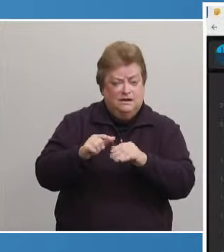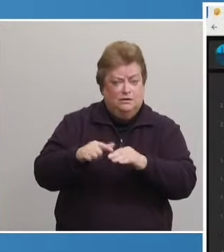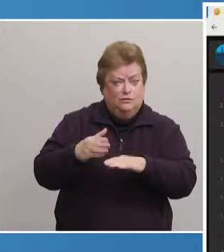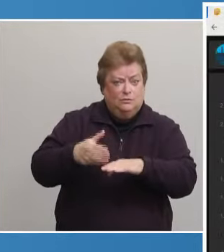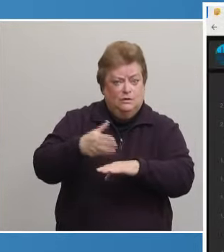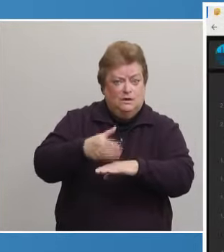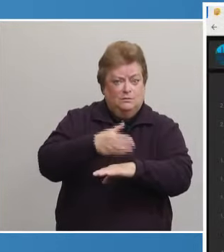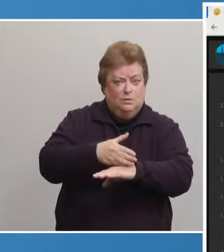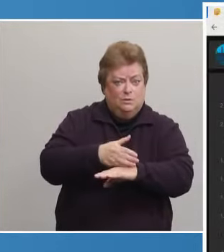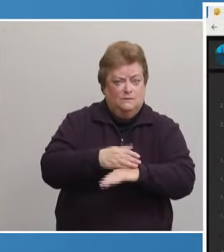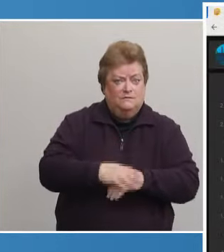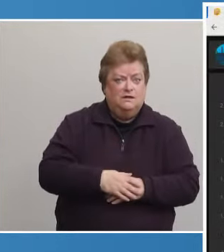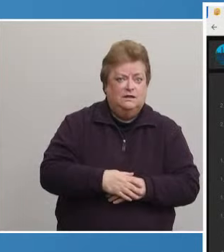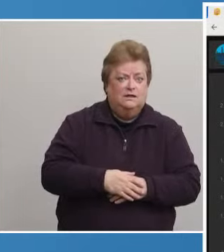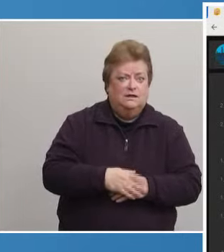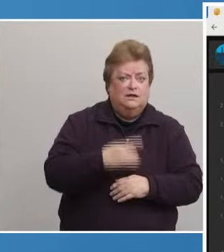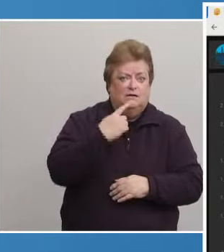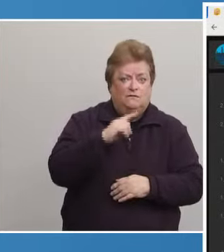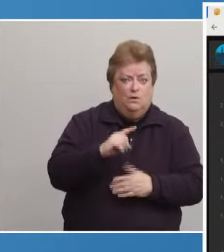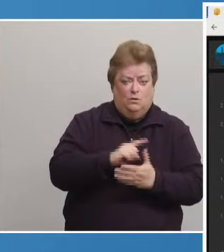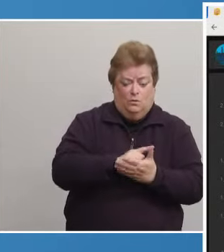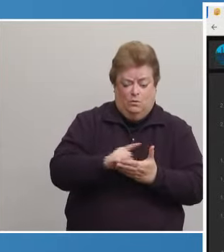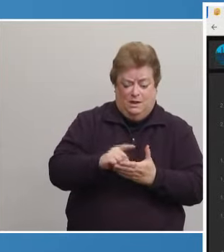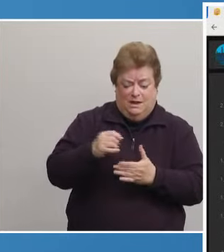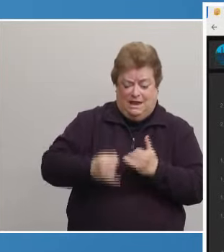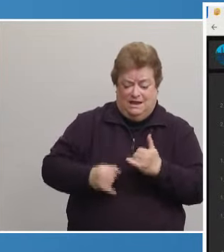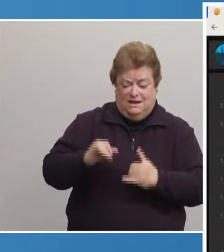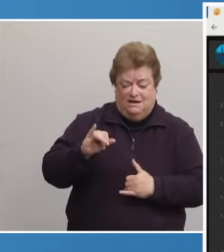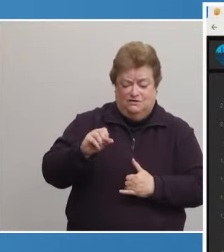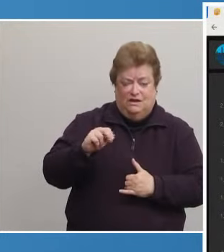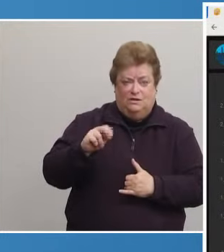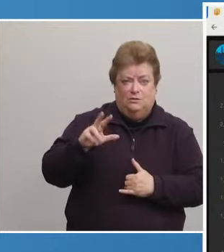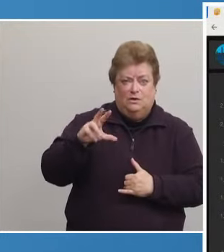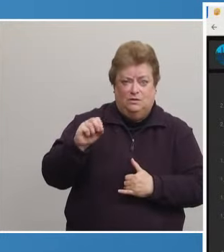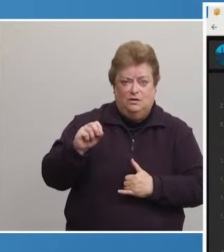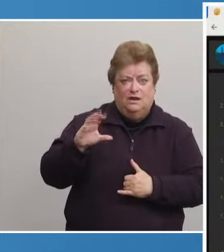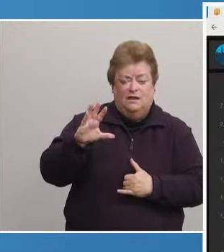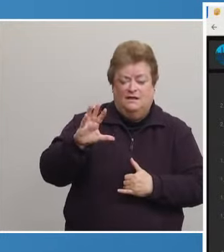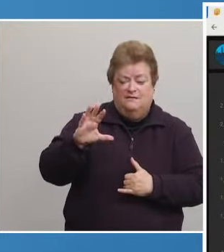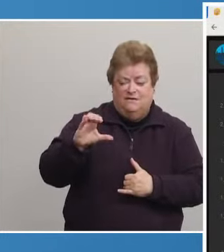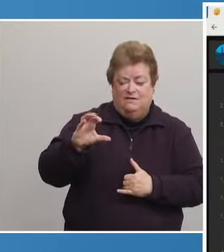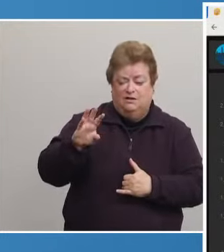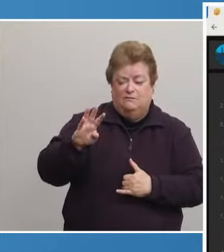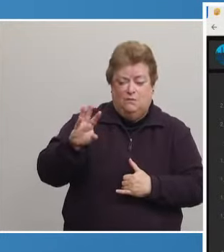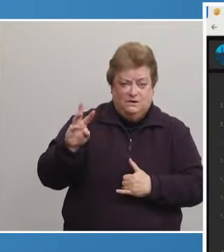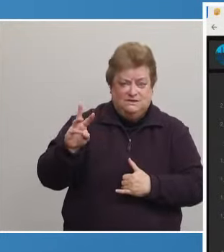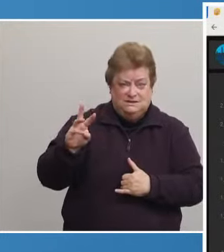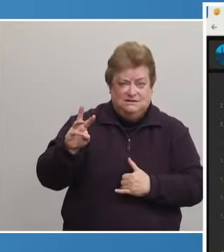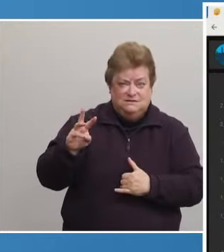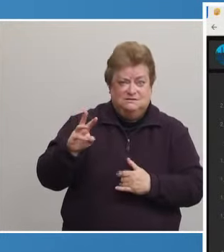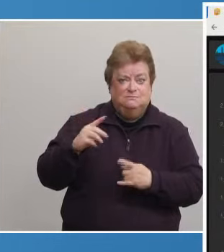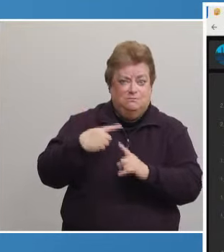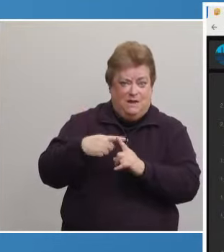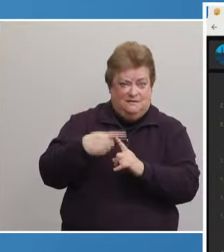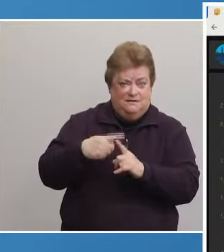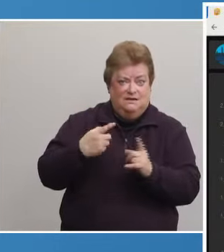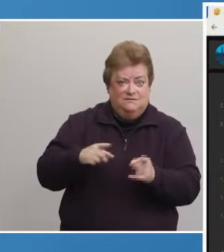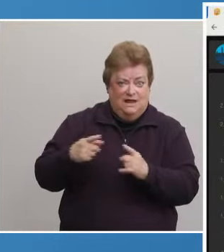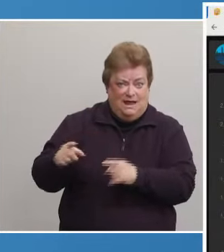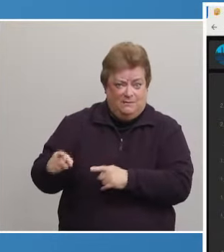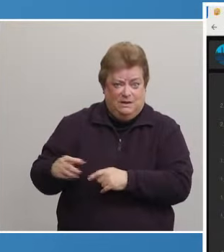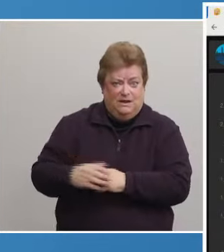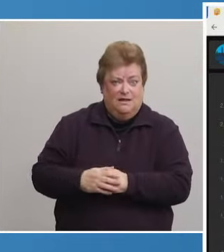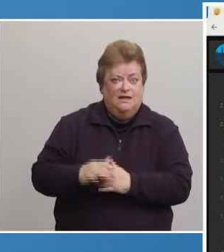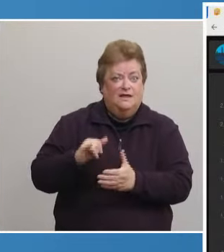dashboard you see for the week ending January 30th, just 546 cases were reported, the lowest number of